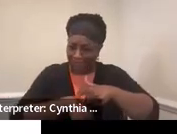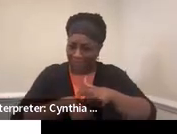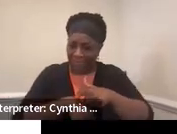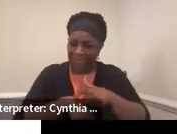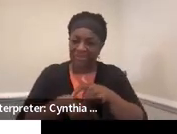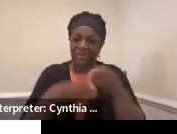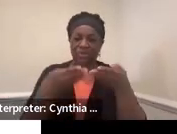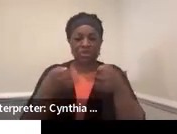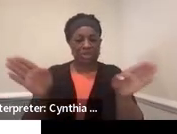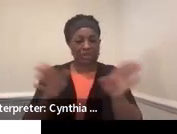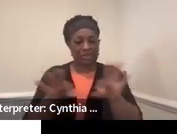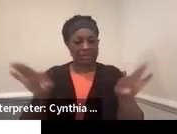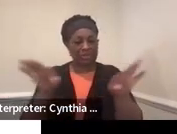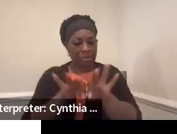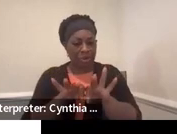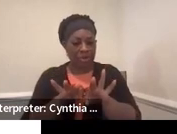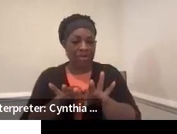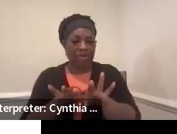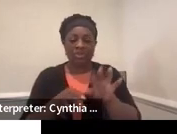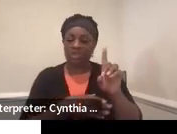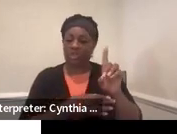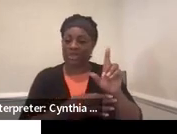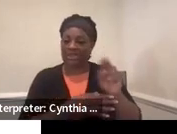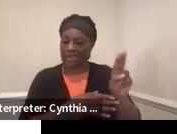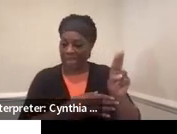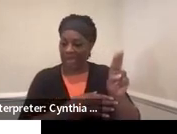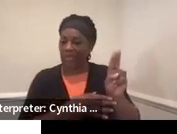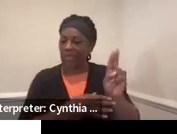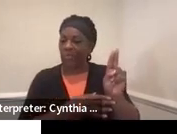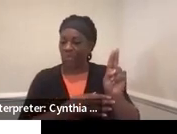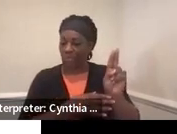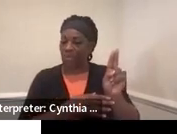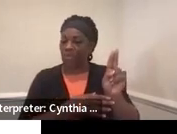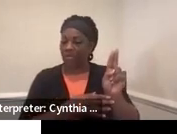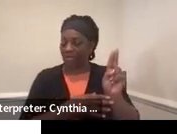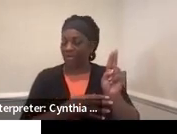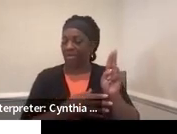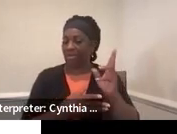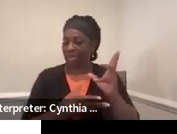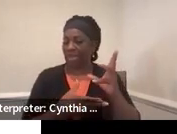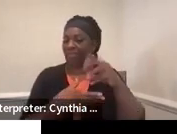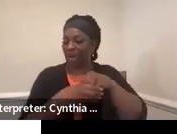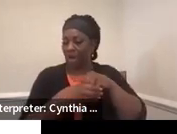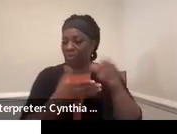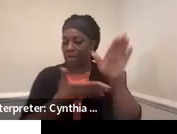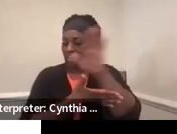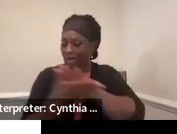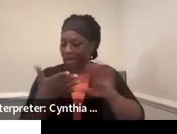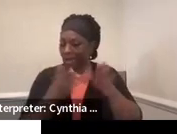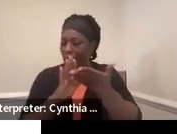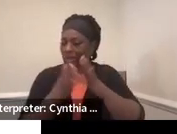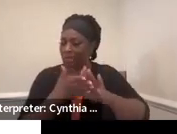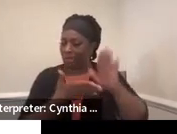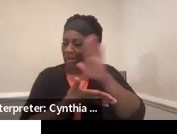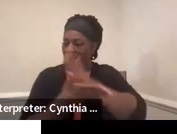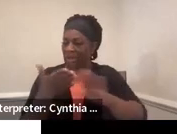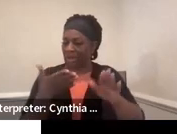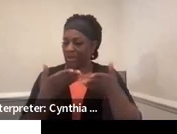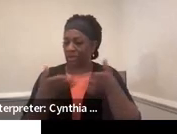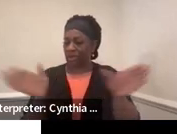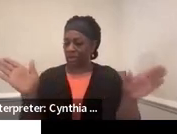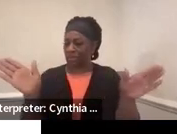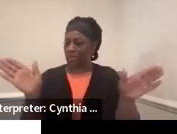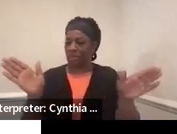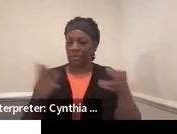piece, there's how to get around that. It's a four-year college or university or a community college, post-secondary